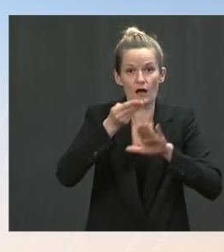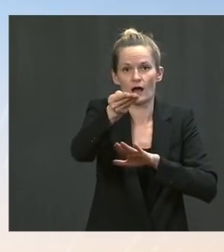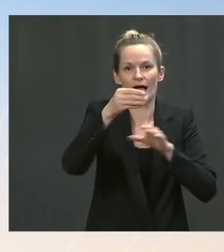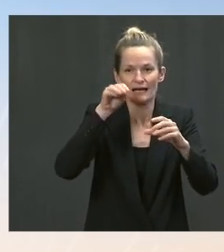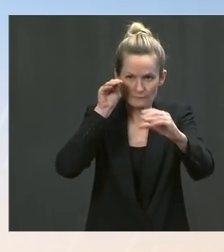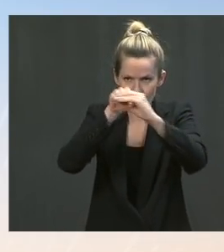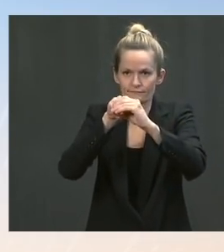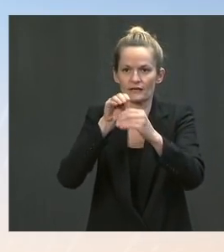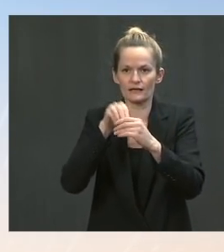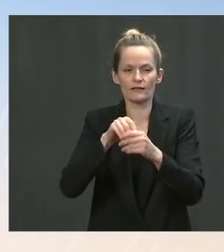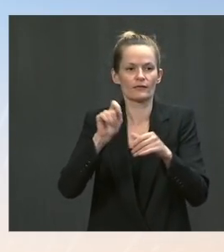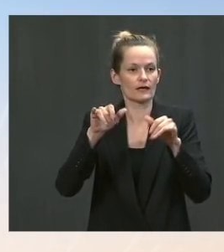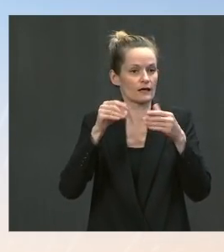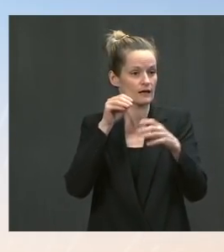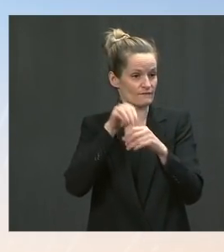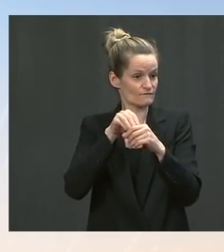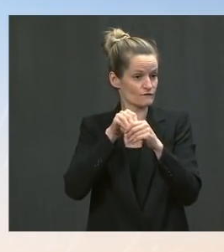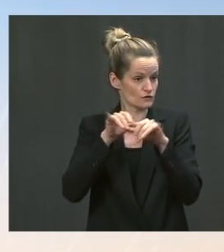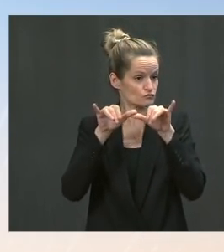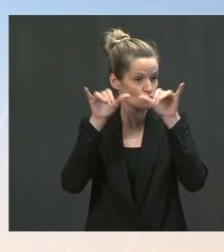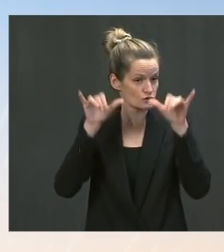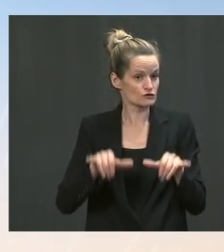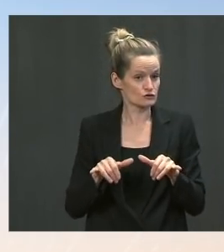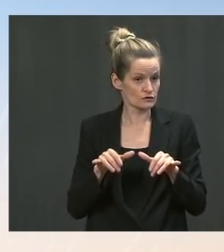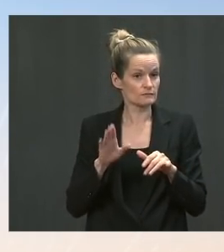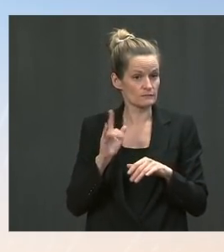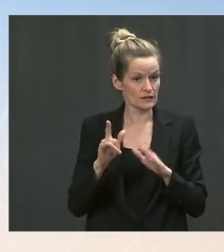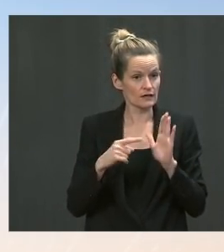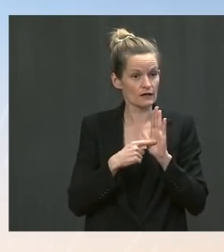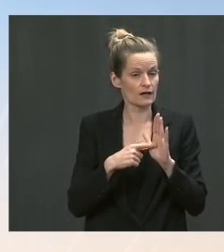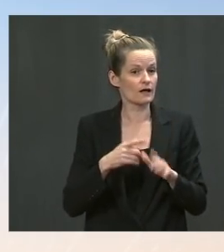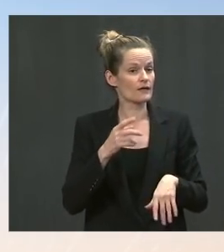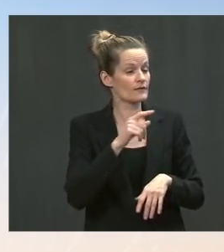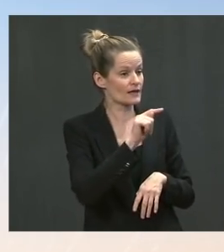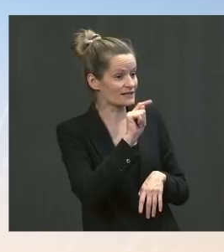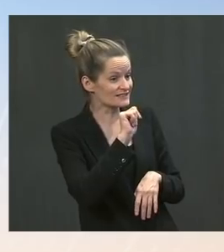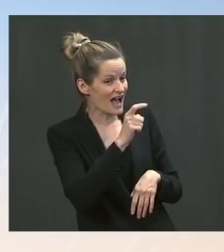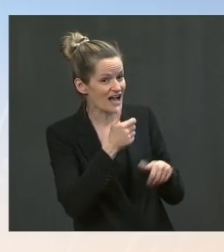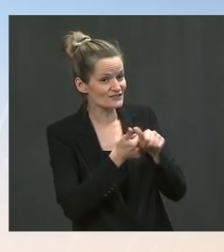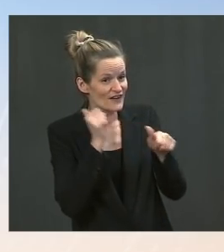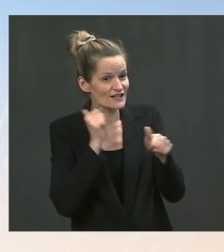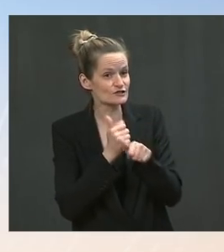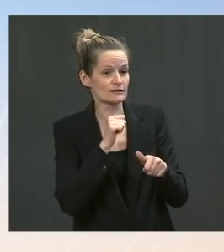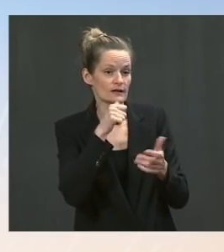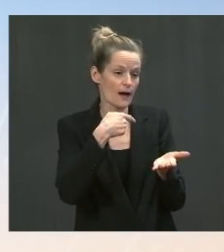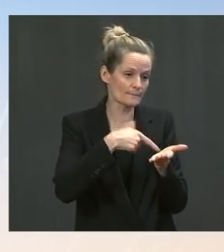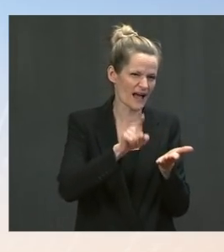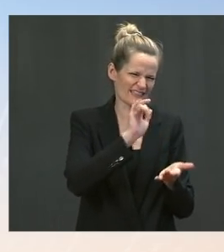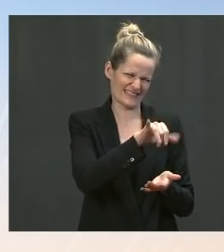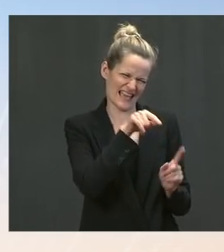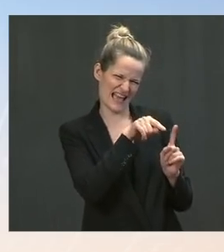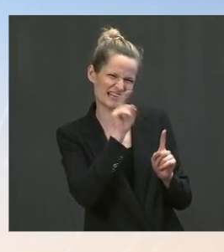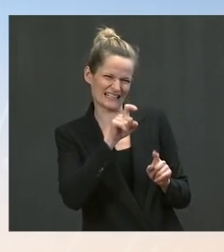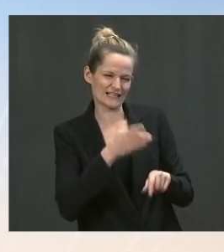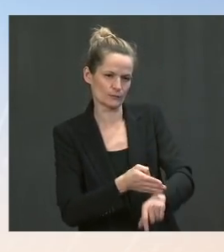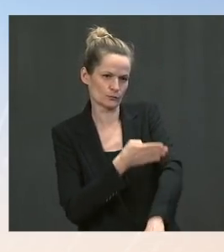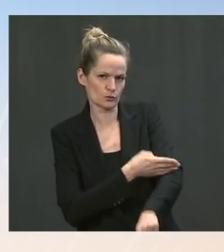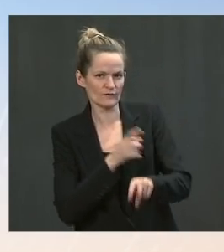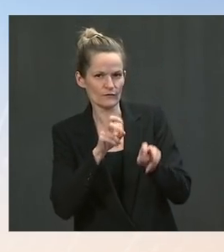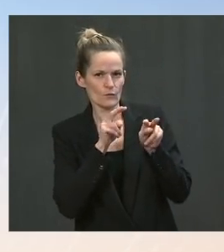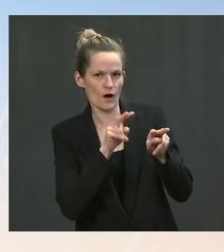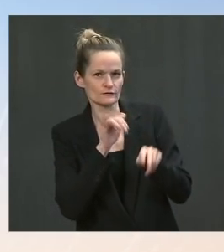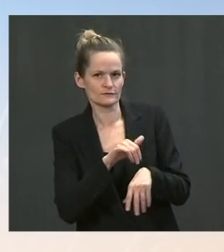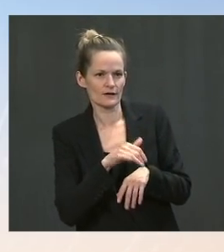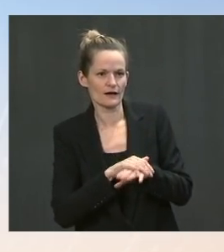evasion. We will, of course, be closely monitoring and closely in touch as discussions continue. Josh, is that you? The